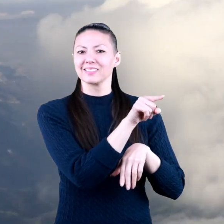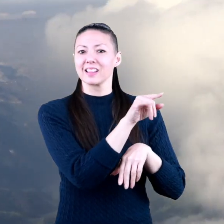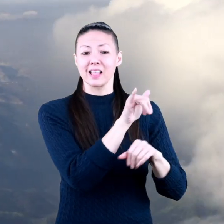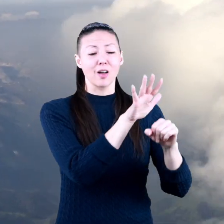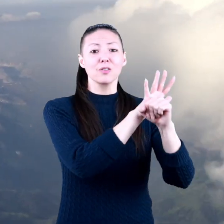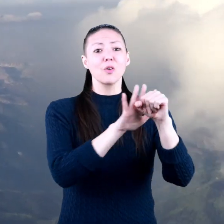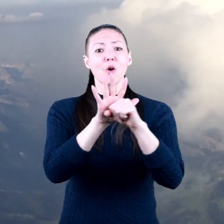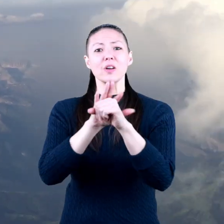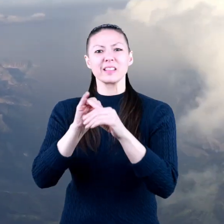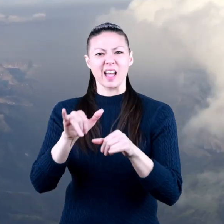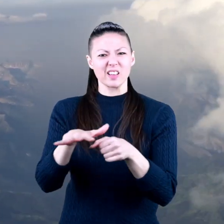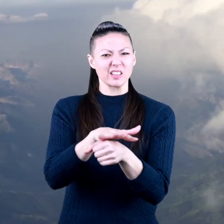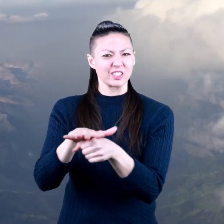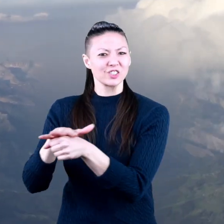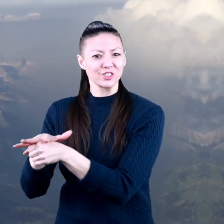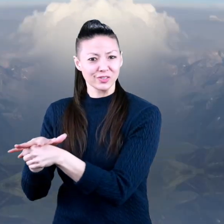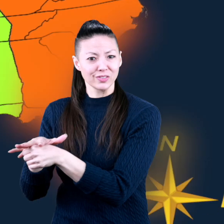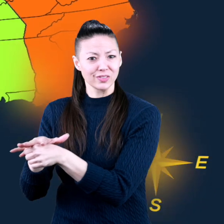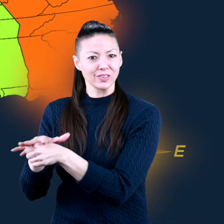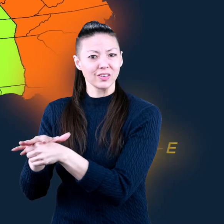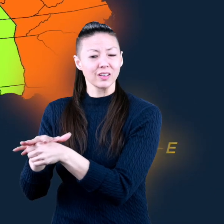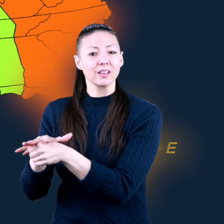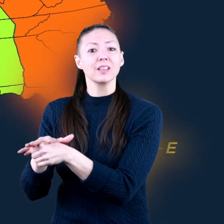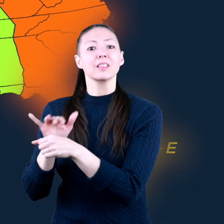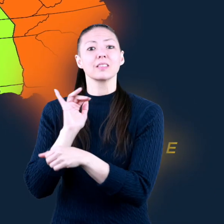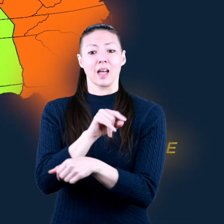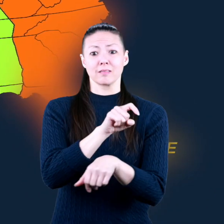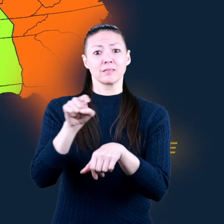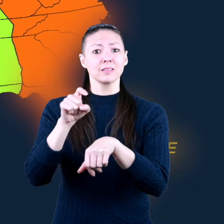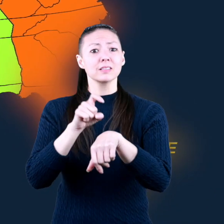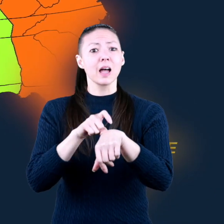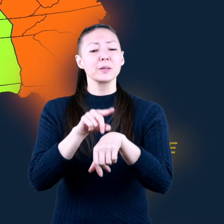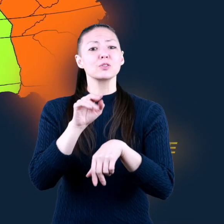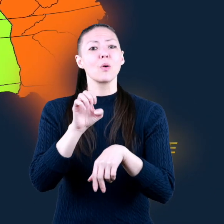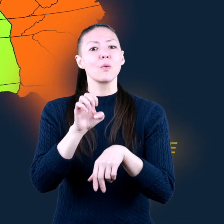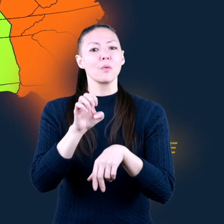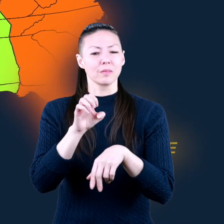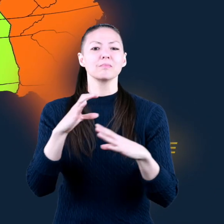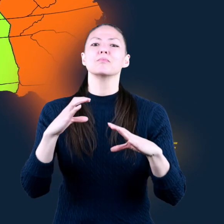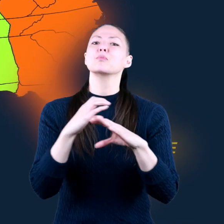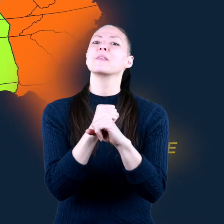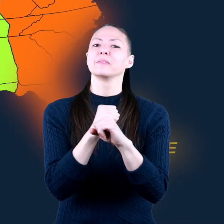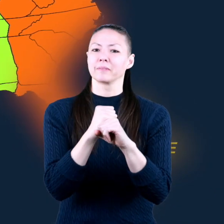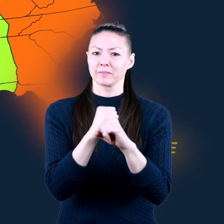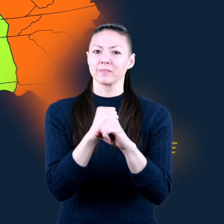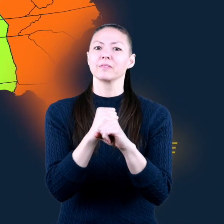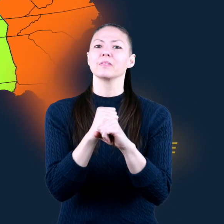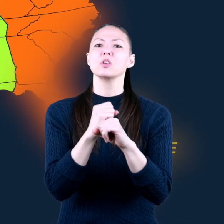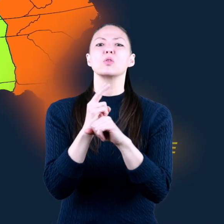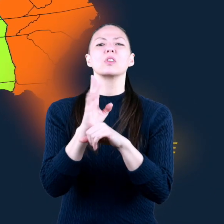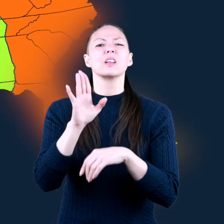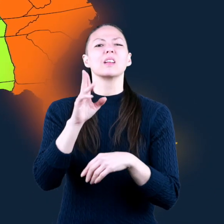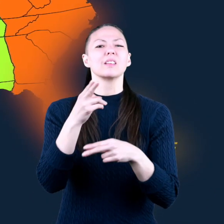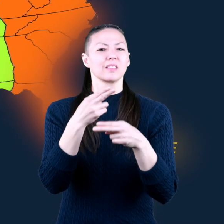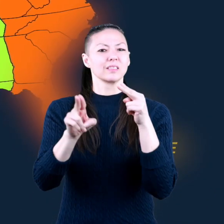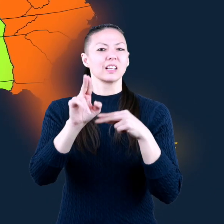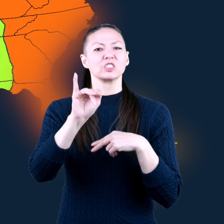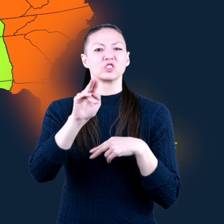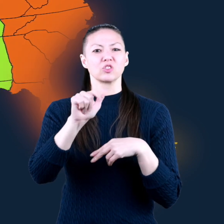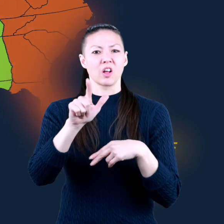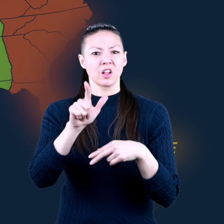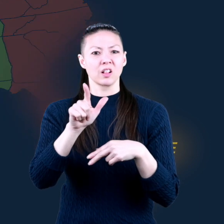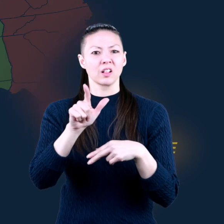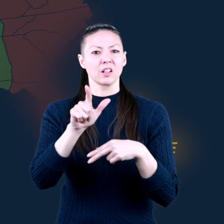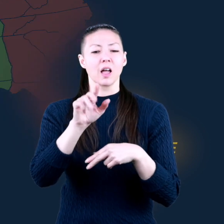located in that region. Each of these time zones can also be abbreviated using their initials.